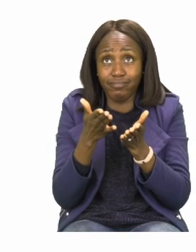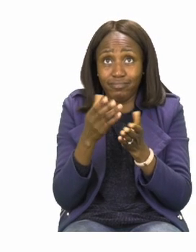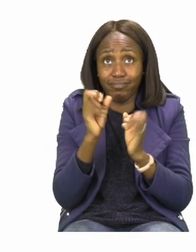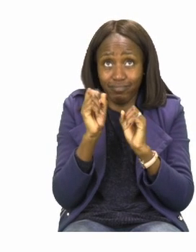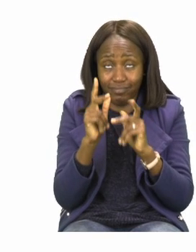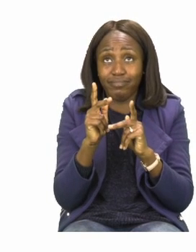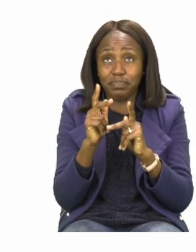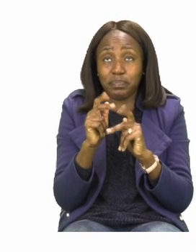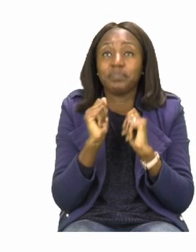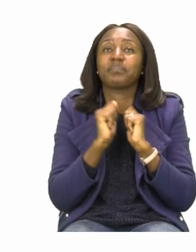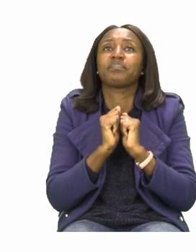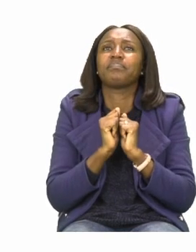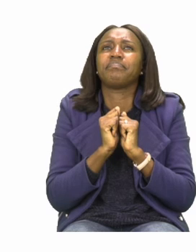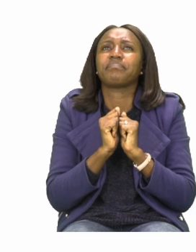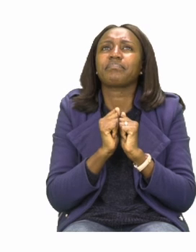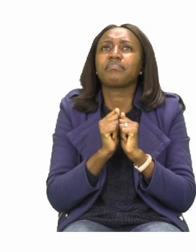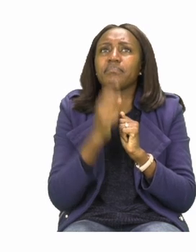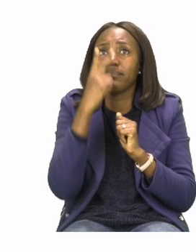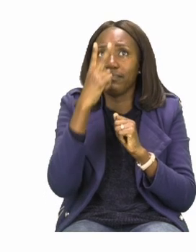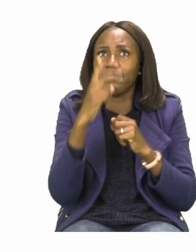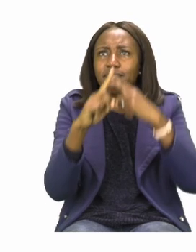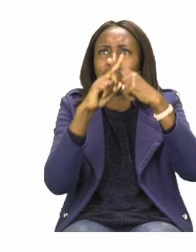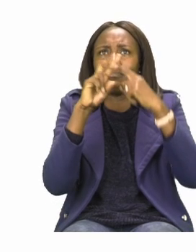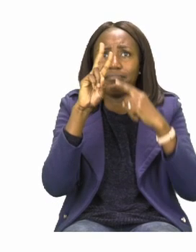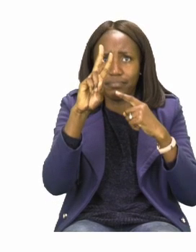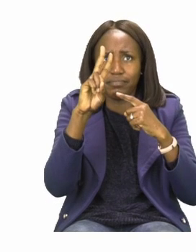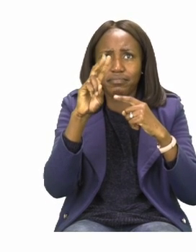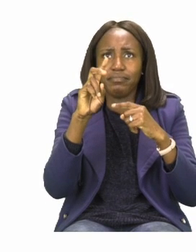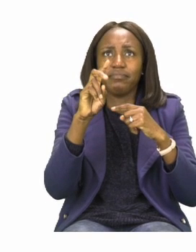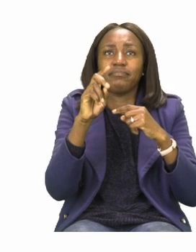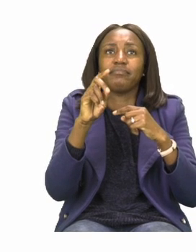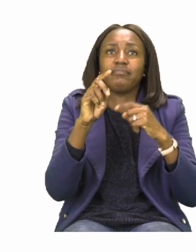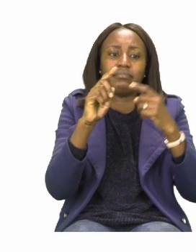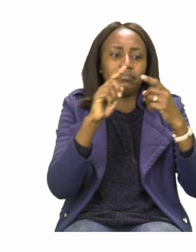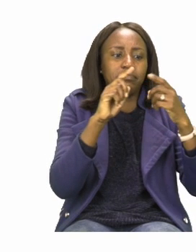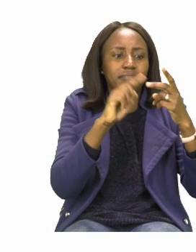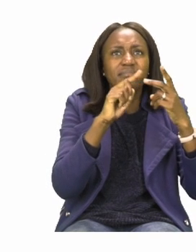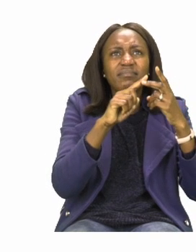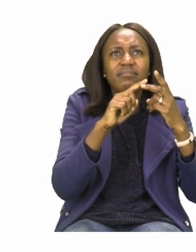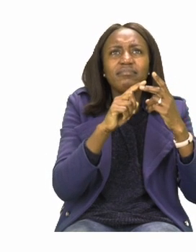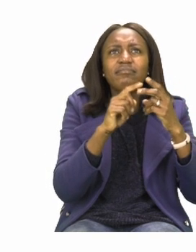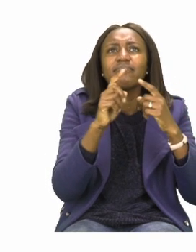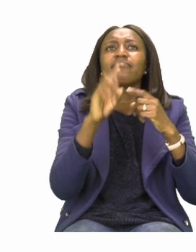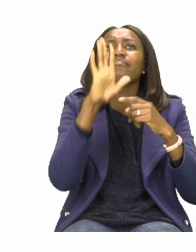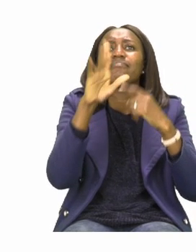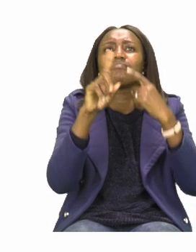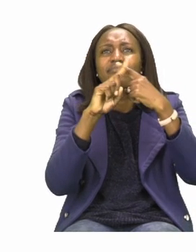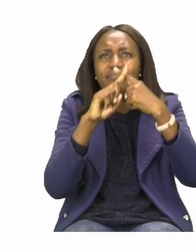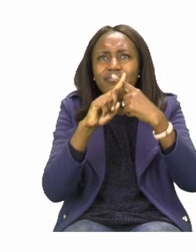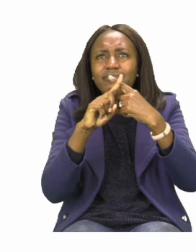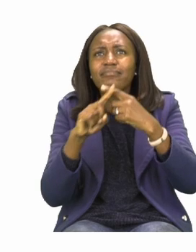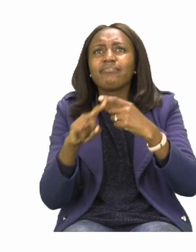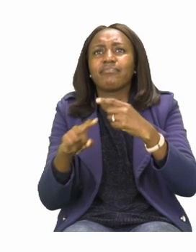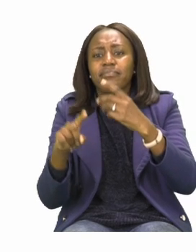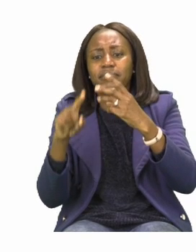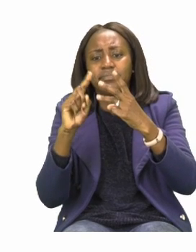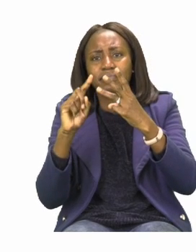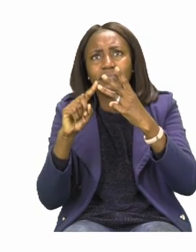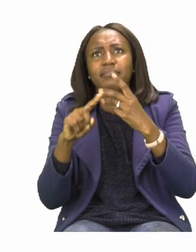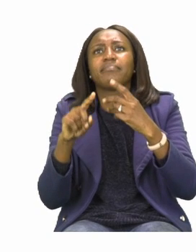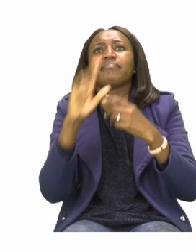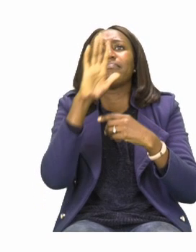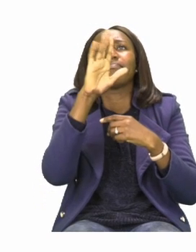We have the two times table, the five times table and the ten times